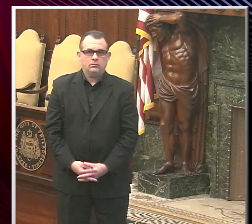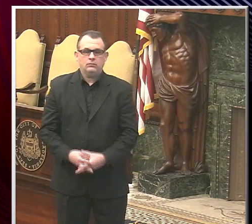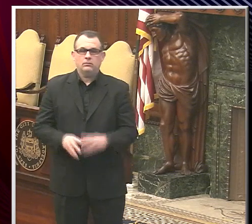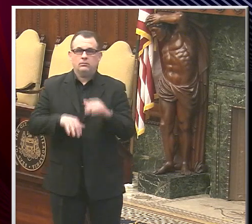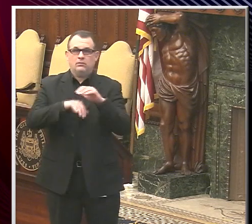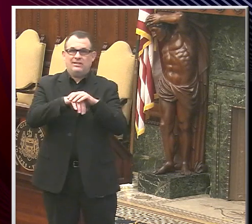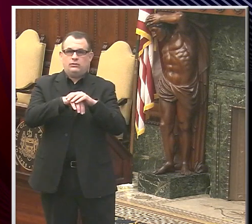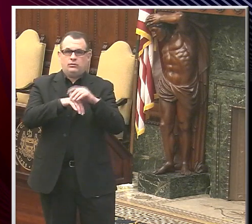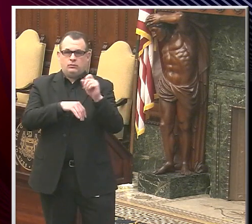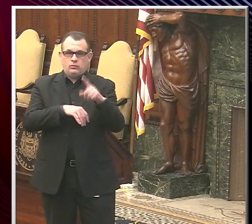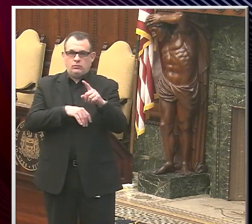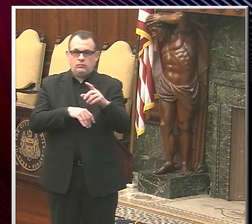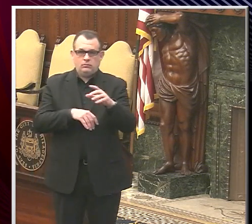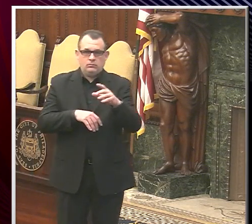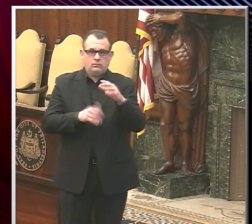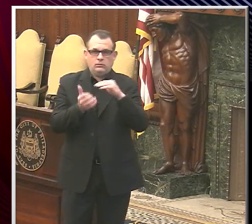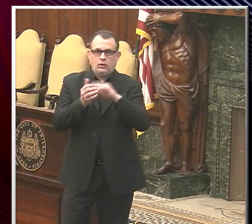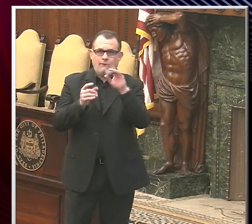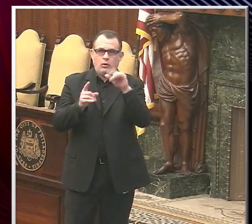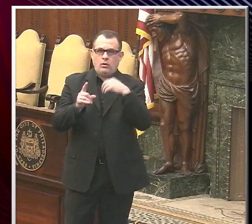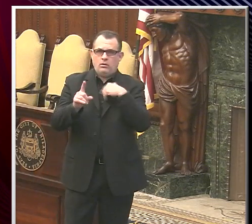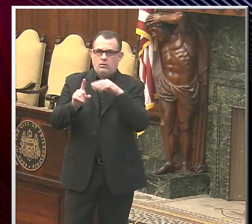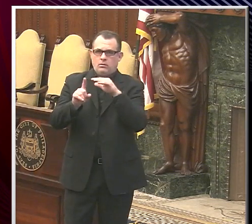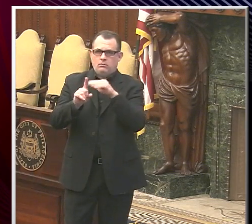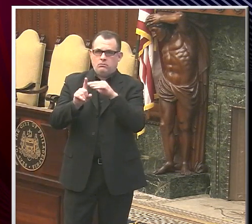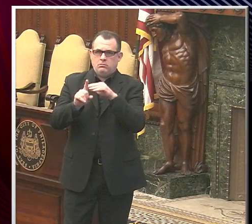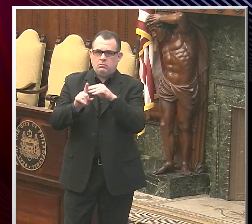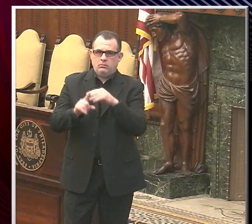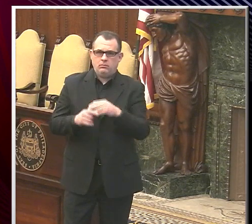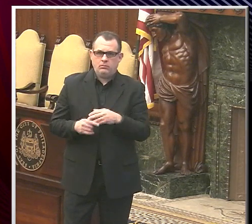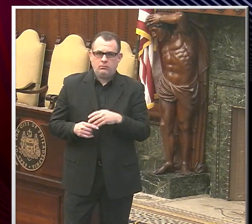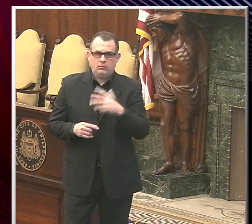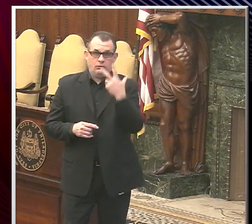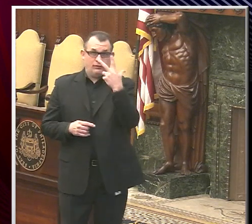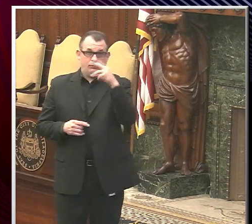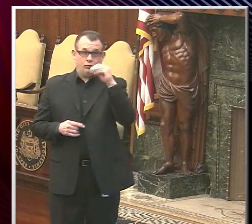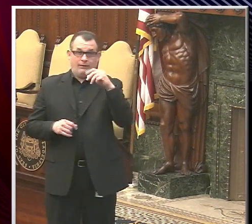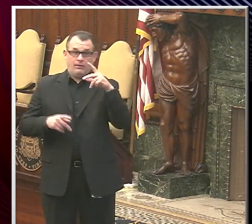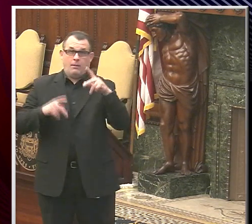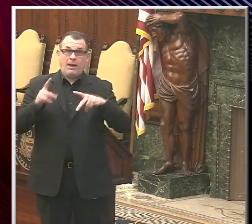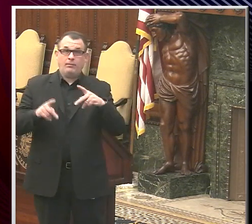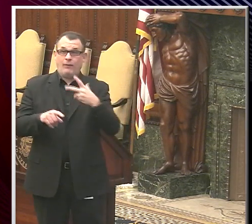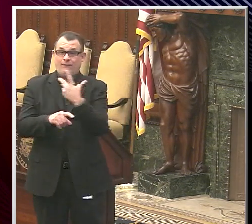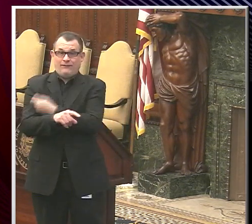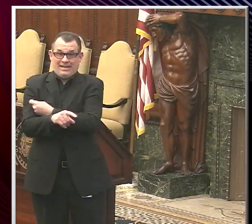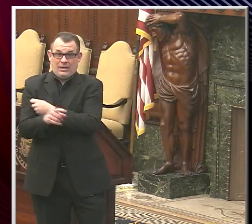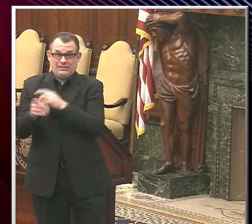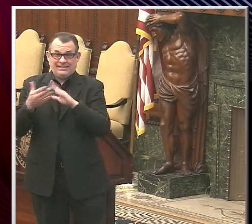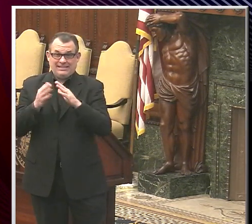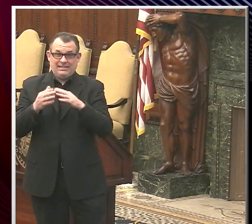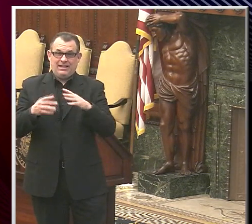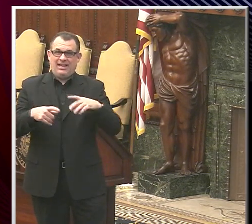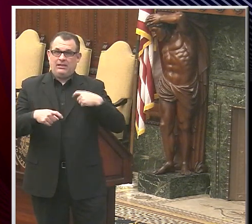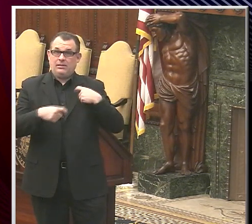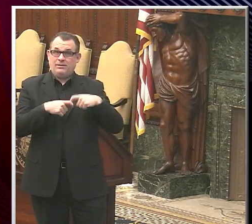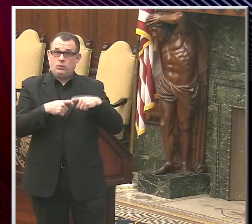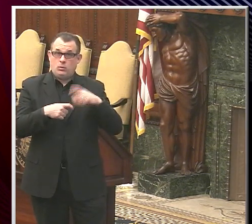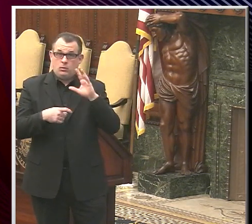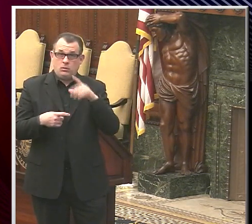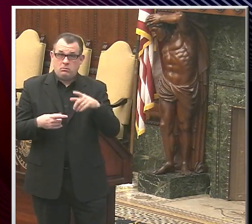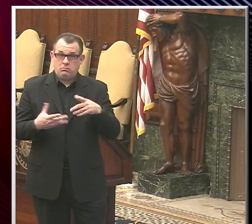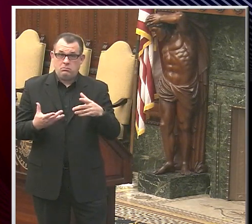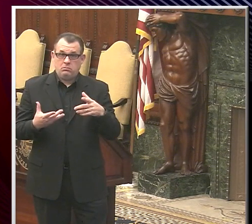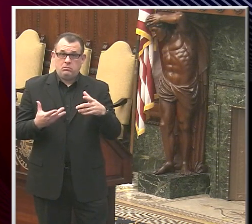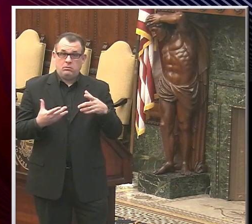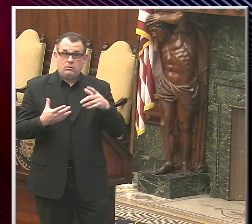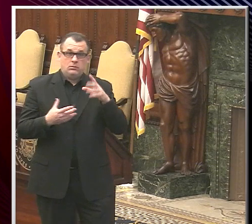This is a question for Dr. Farley, mostly. About 3% of the people vaccinated in the city are Hispanic, and a spokesman for the Department of